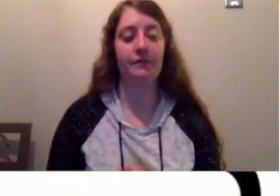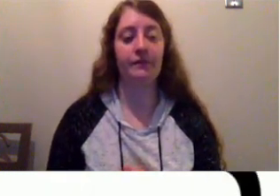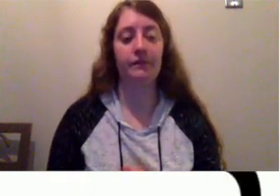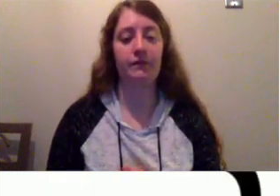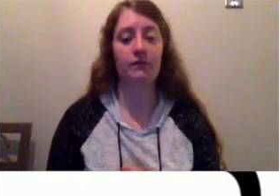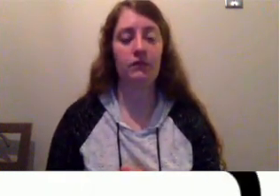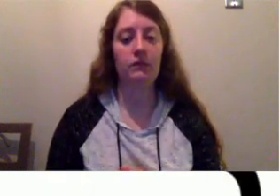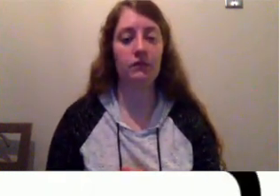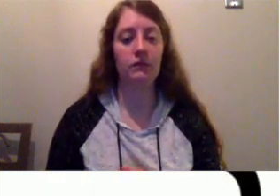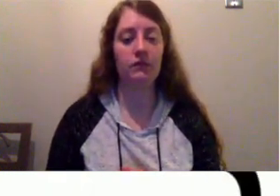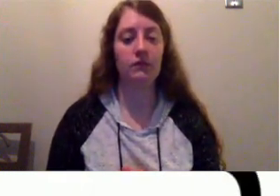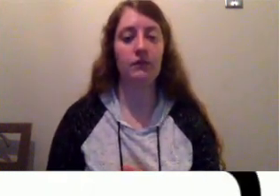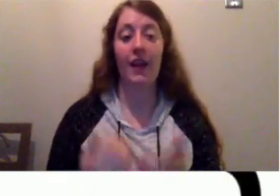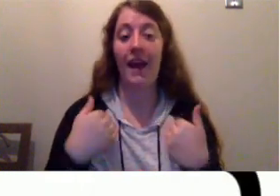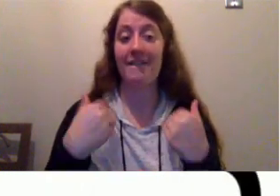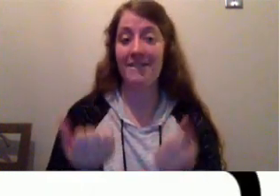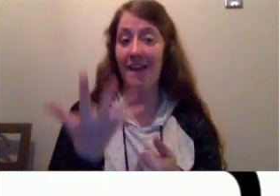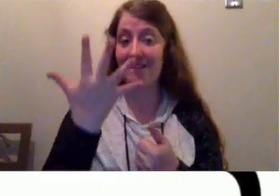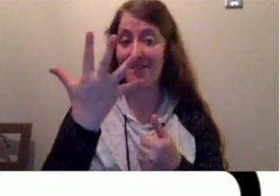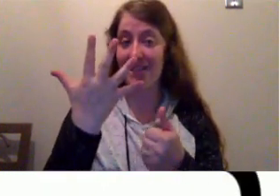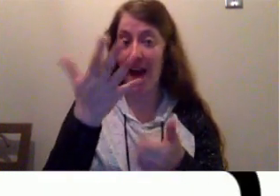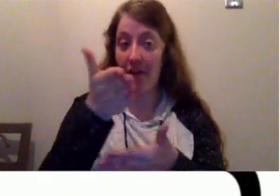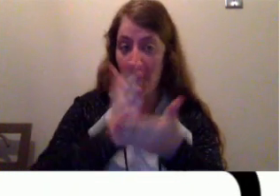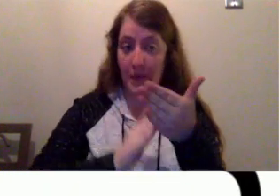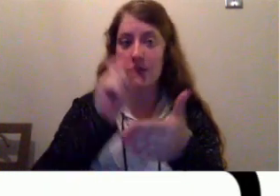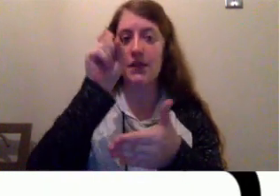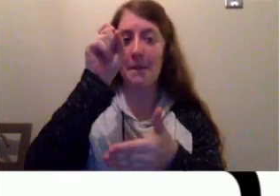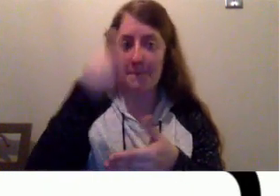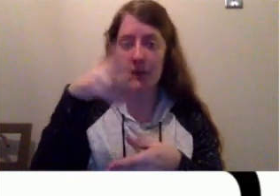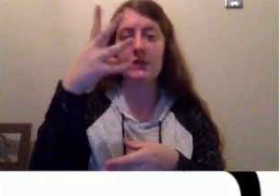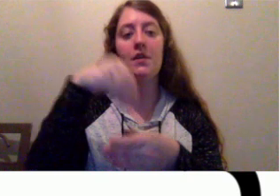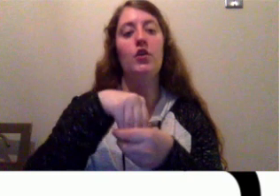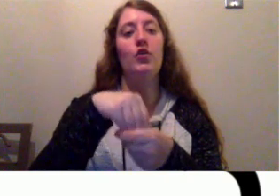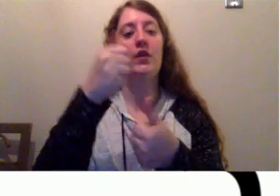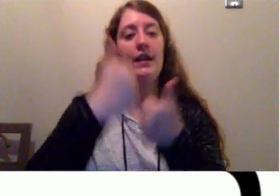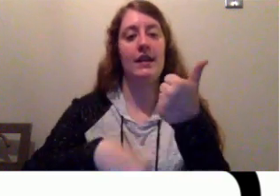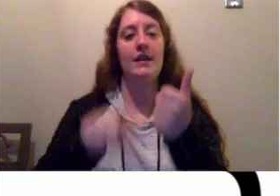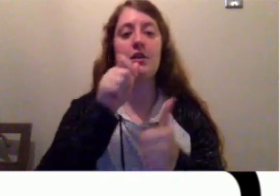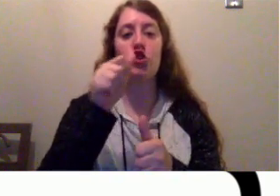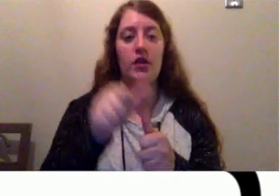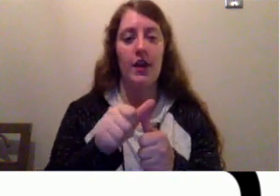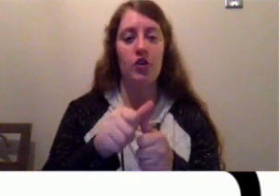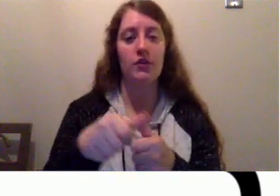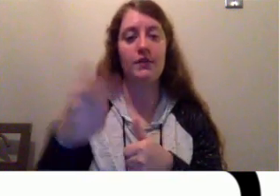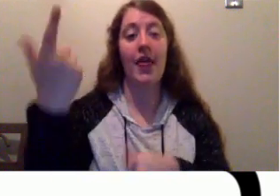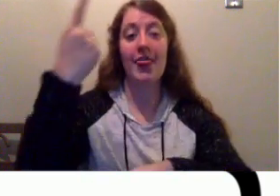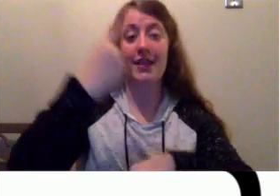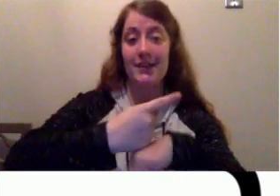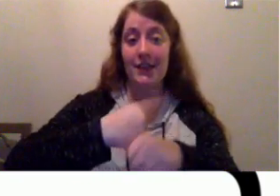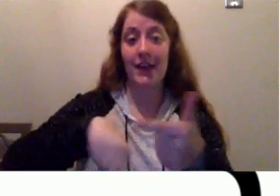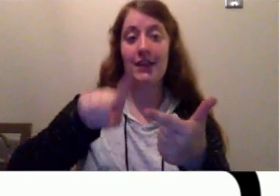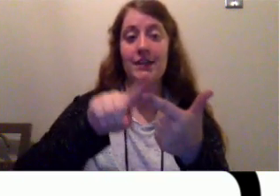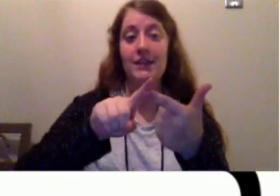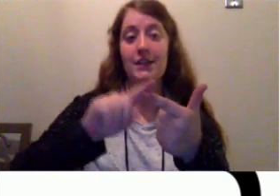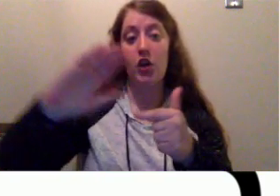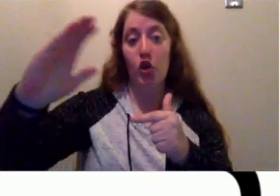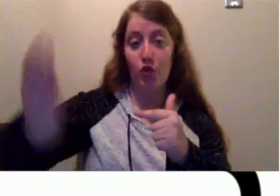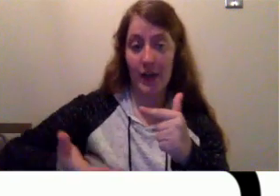There are five parts that must be included in every letter. The date, salutation or greeting,